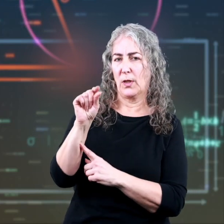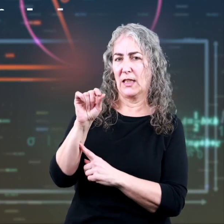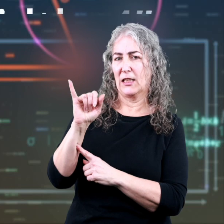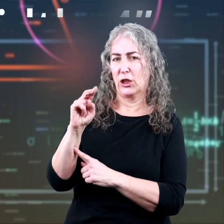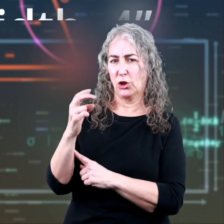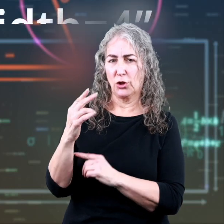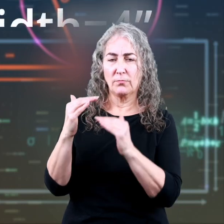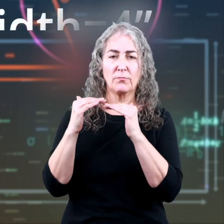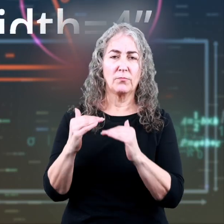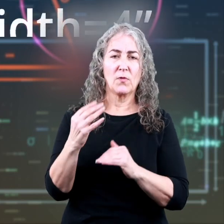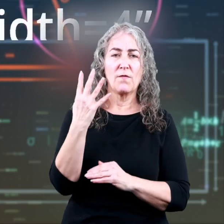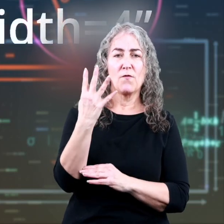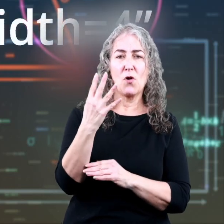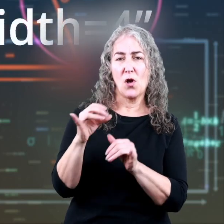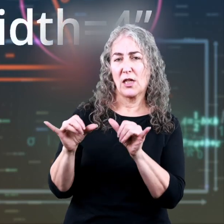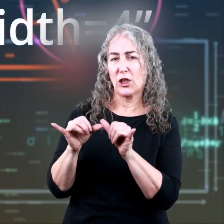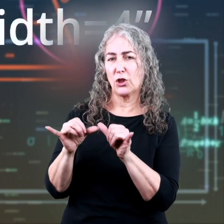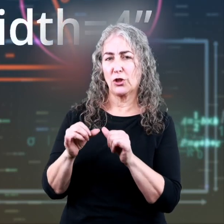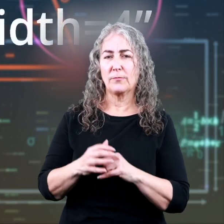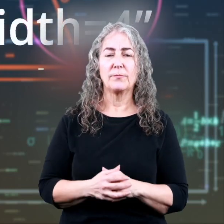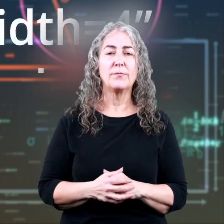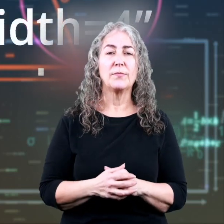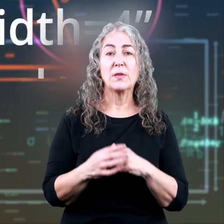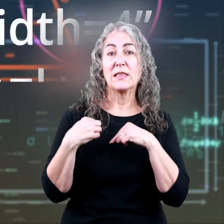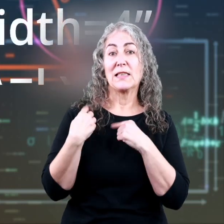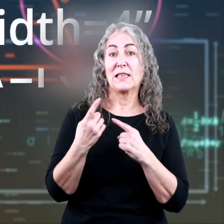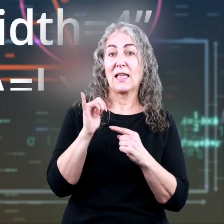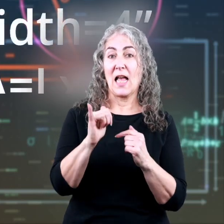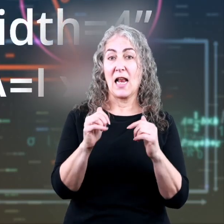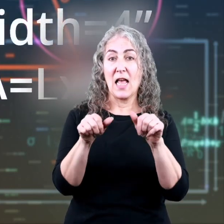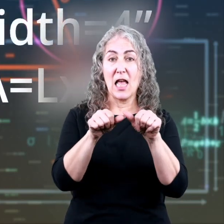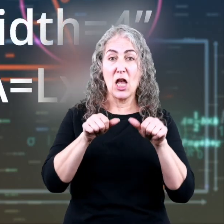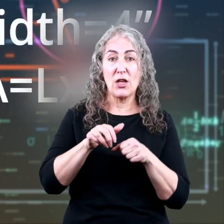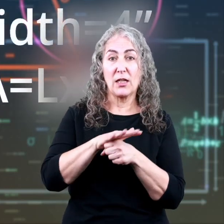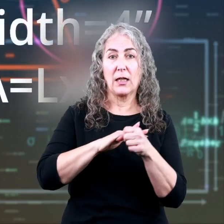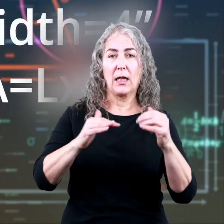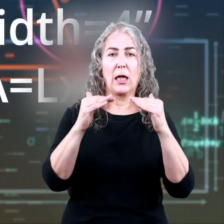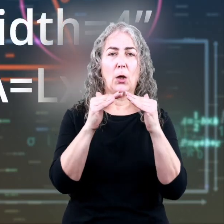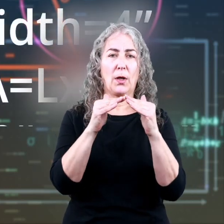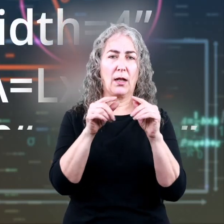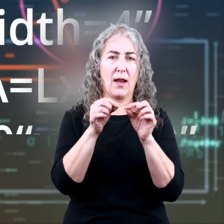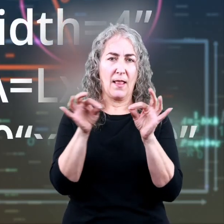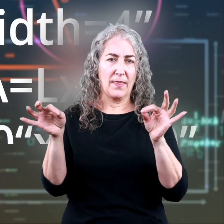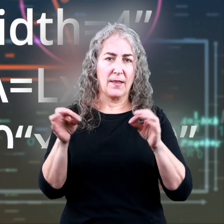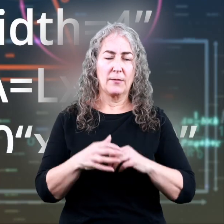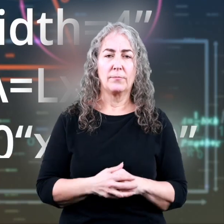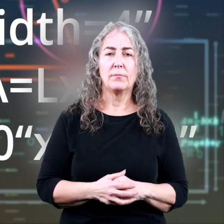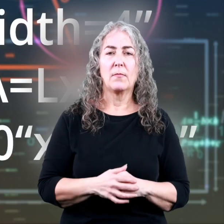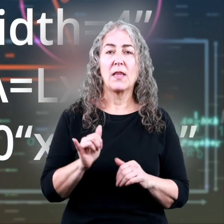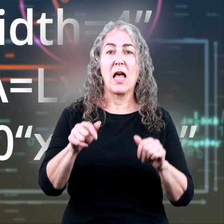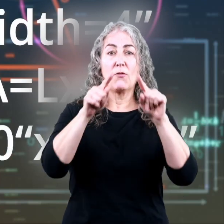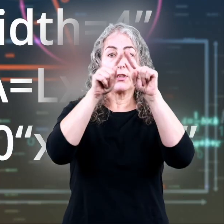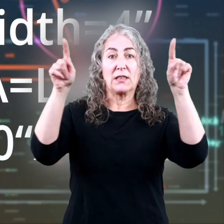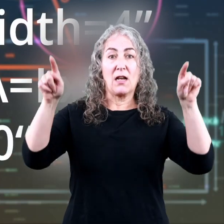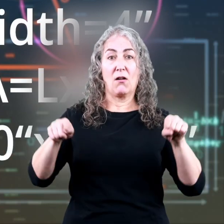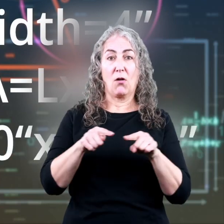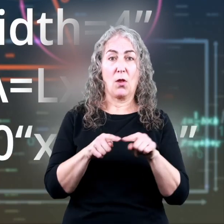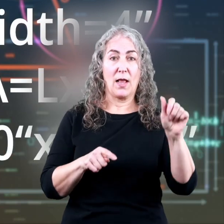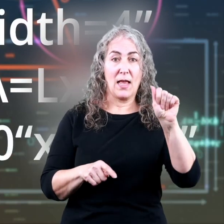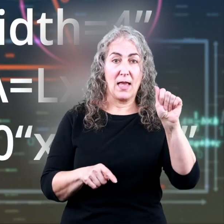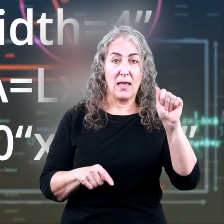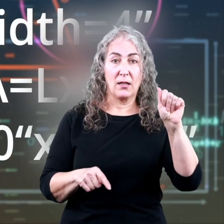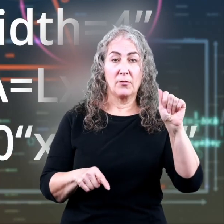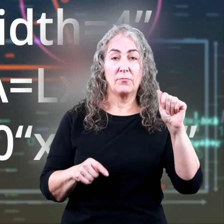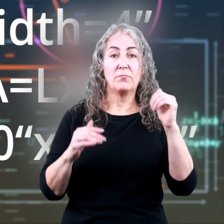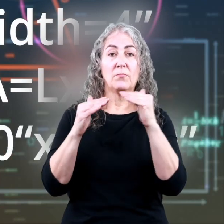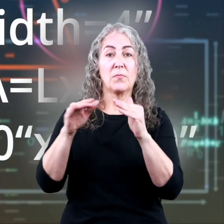inches and its width is 4 inches. Since area equals length times width, the area of rectangle A is